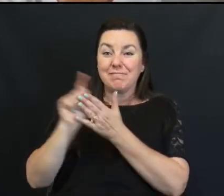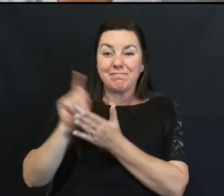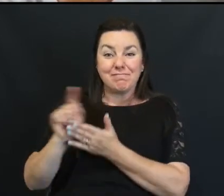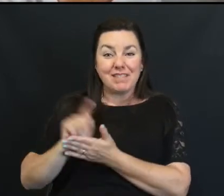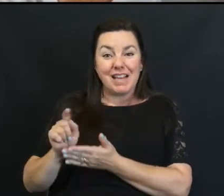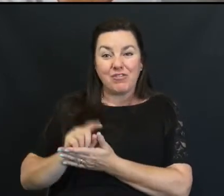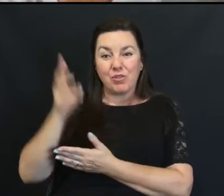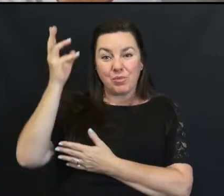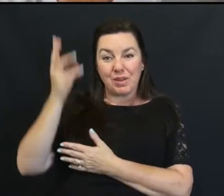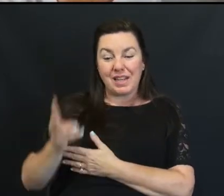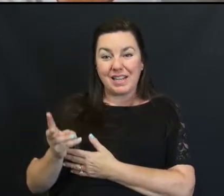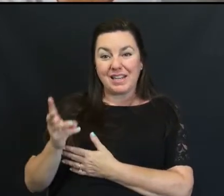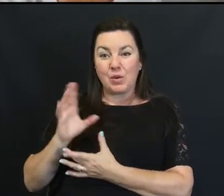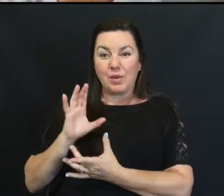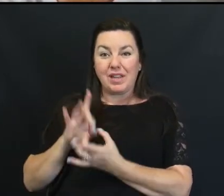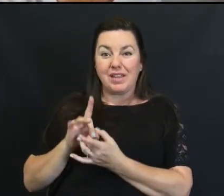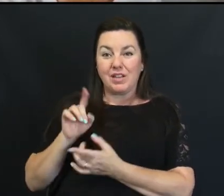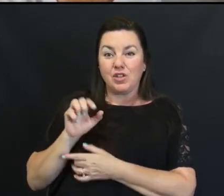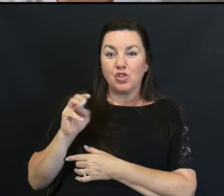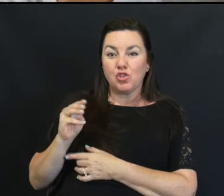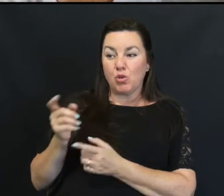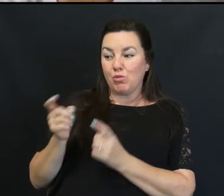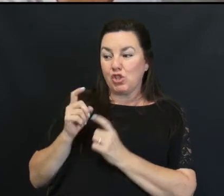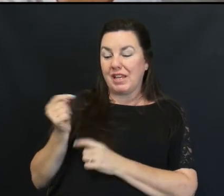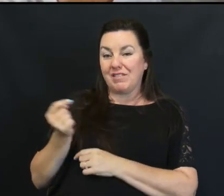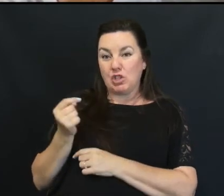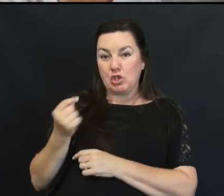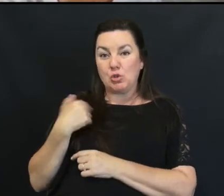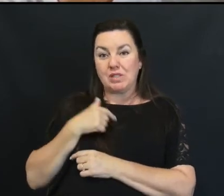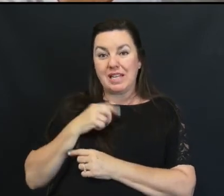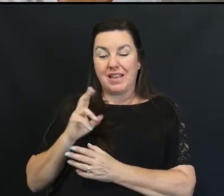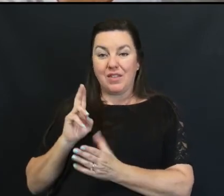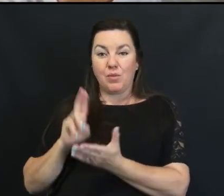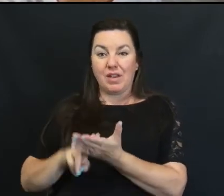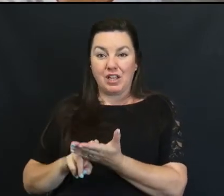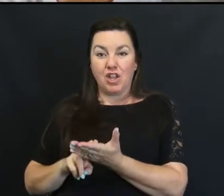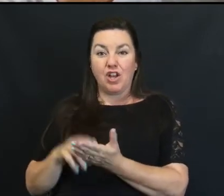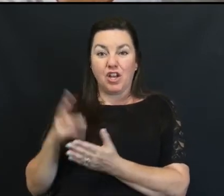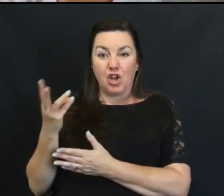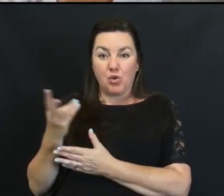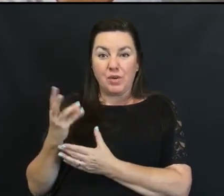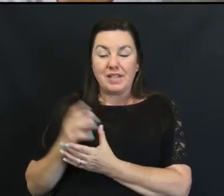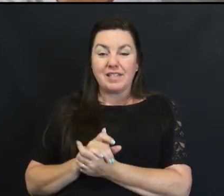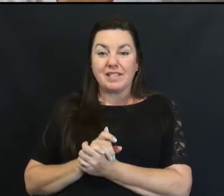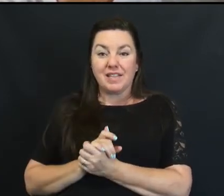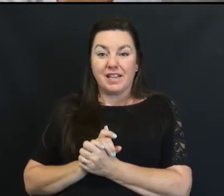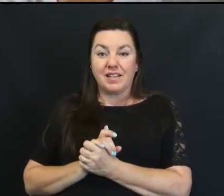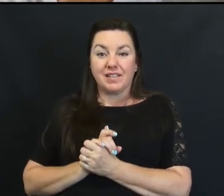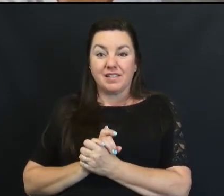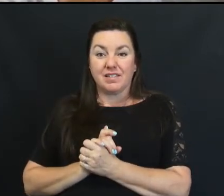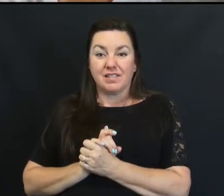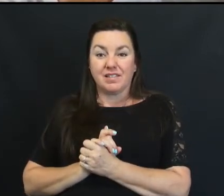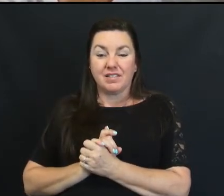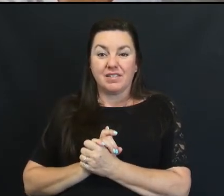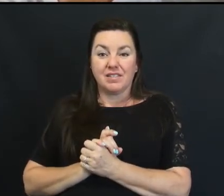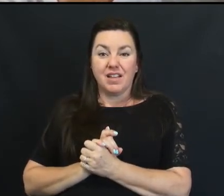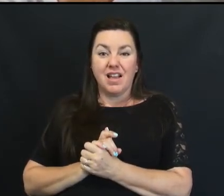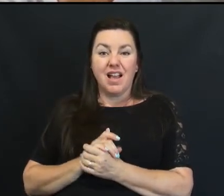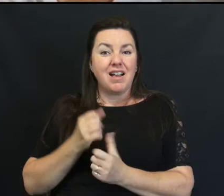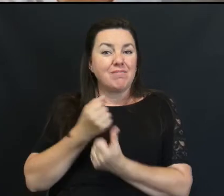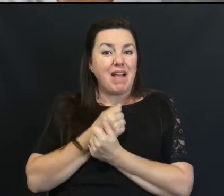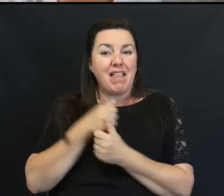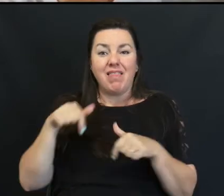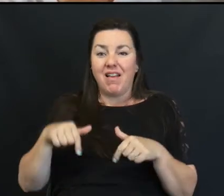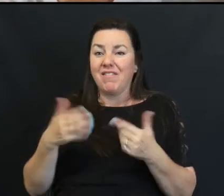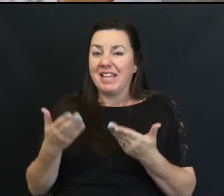To the Zoom link She gives The link Tuesday And then We are Able to Log on On the Wednesday So anyway I love It here I love This study